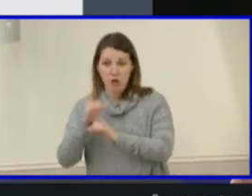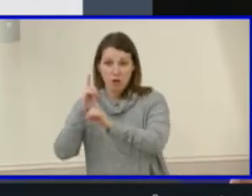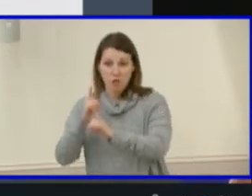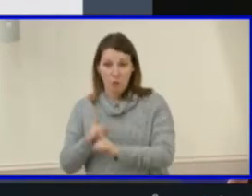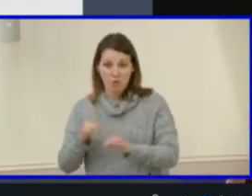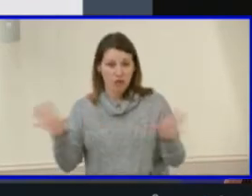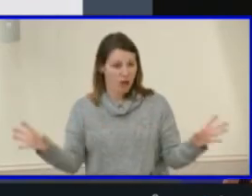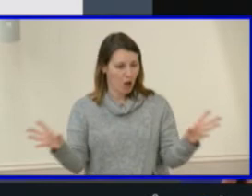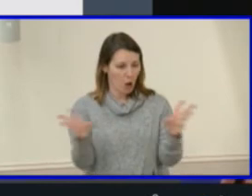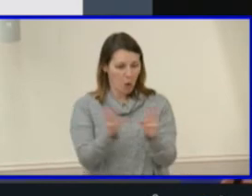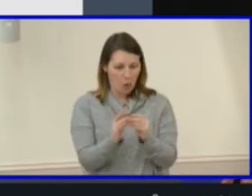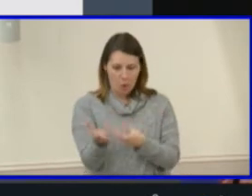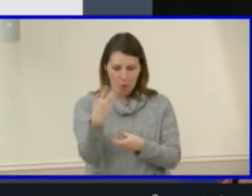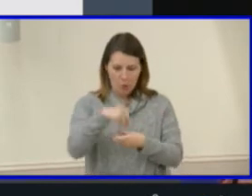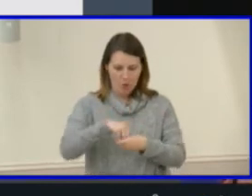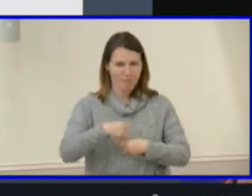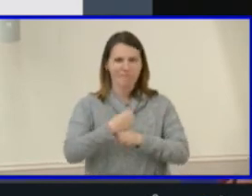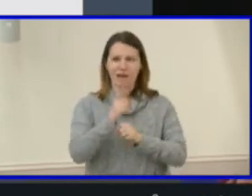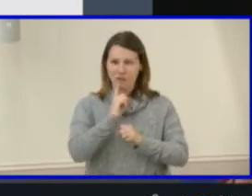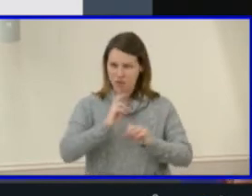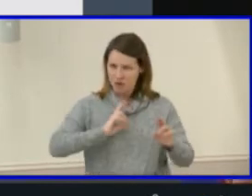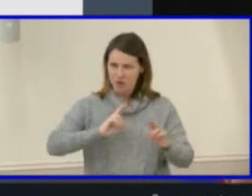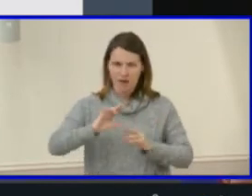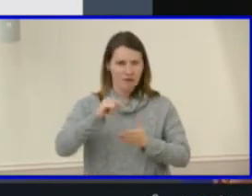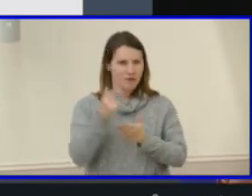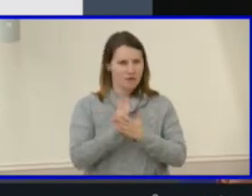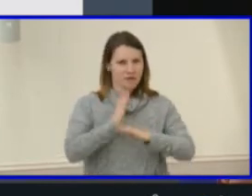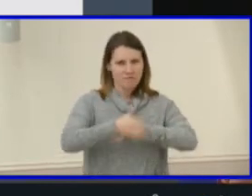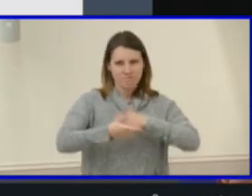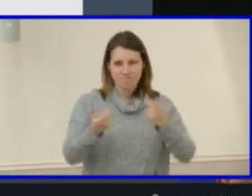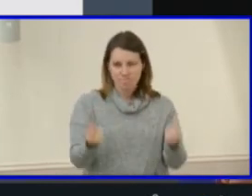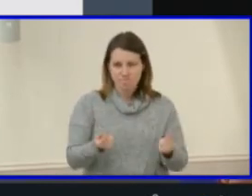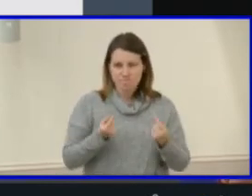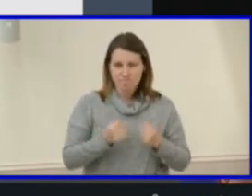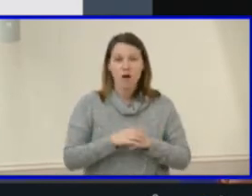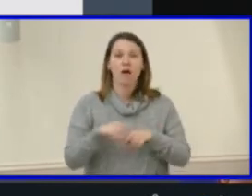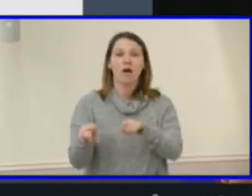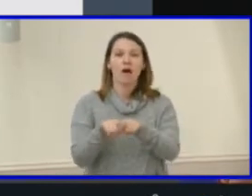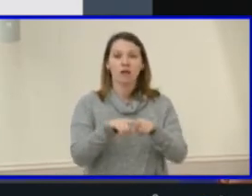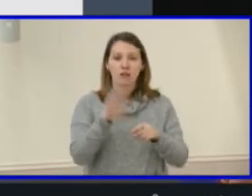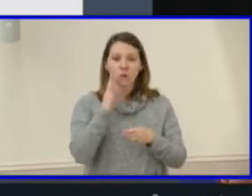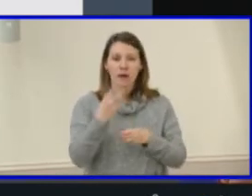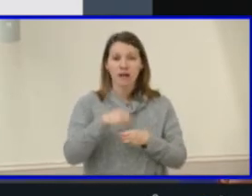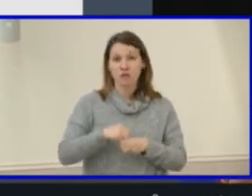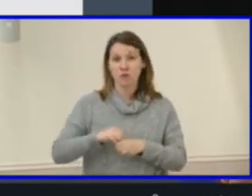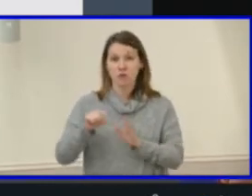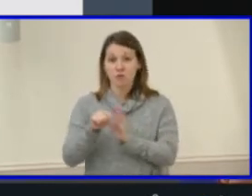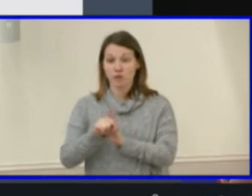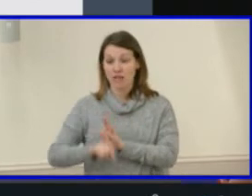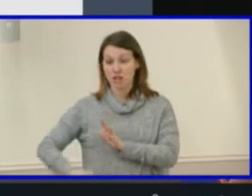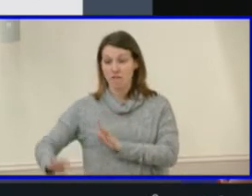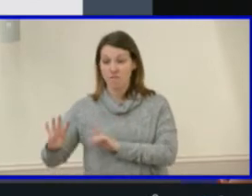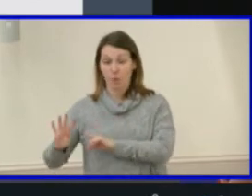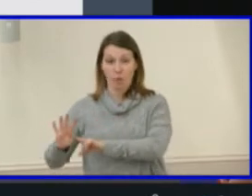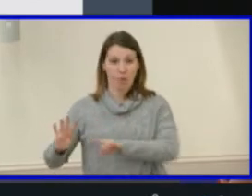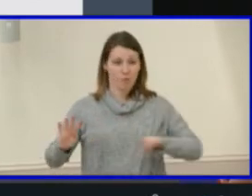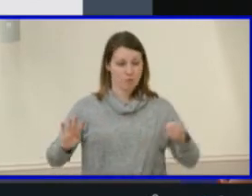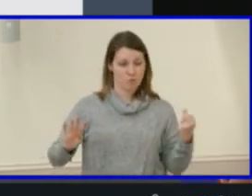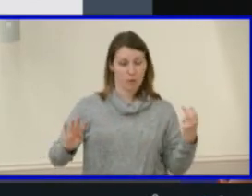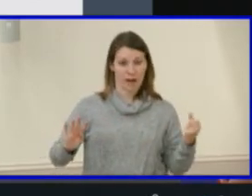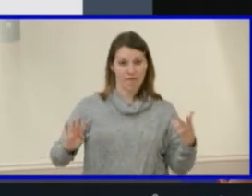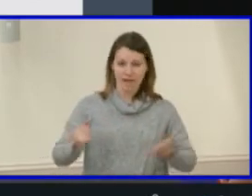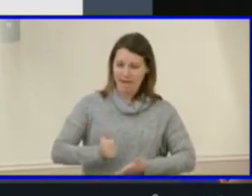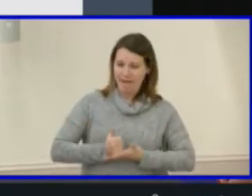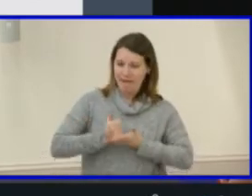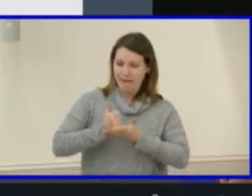-secondary transition. Furthermore, the Major Clarity platform engages students in grades 4 through 12 to assist us in providing a